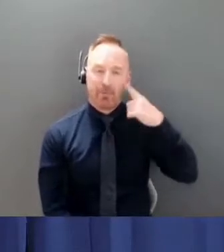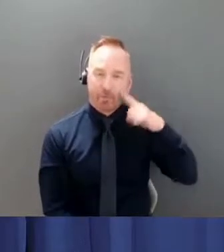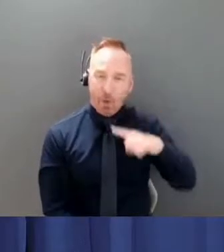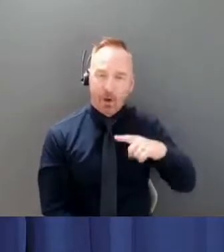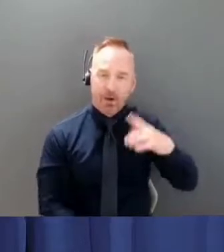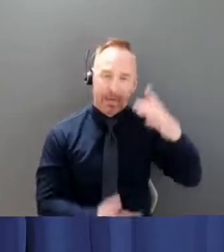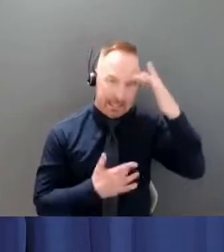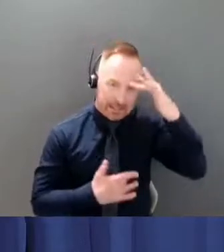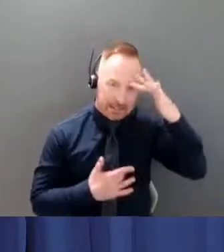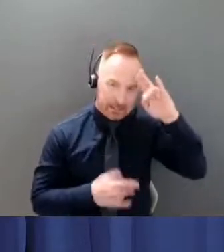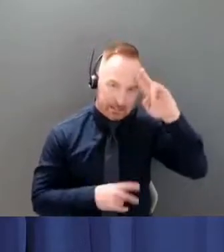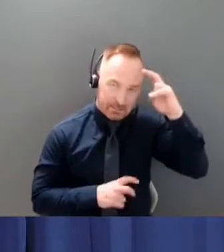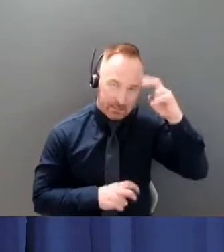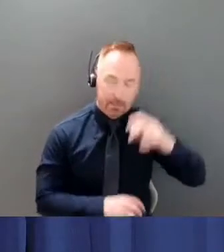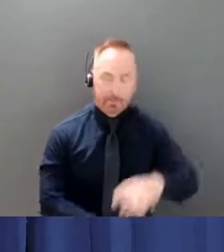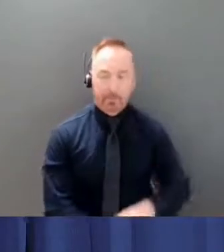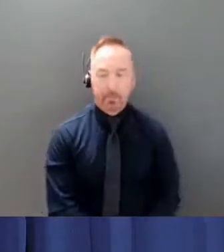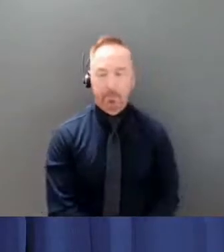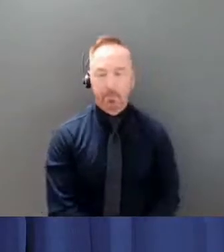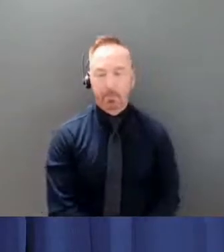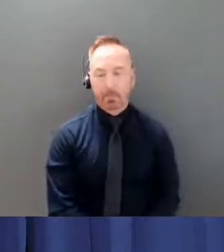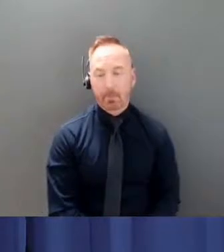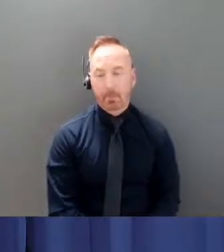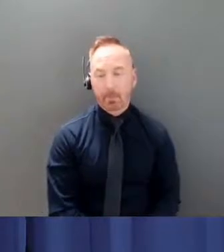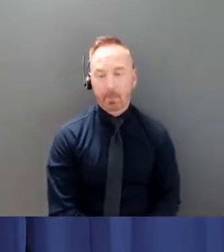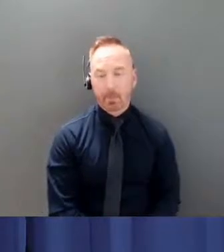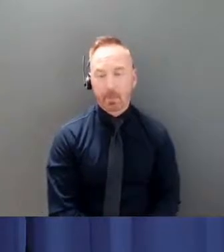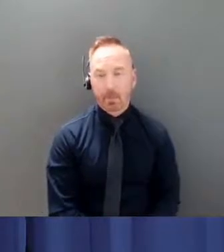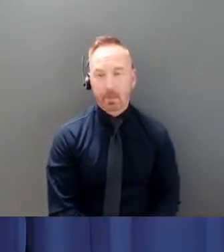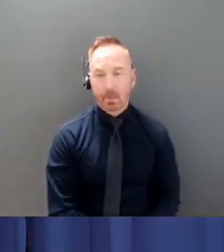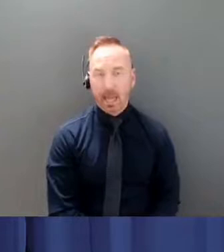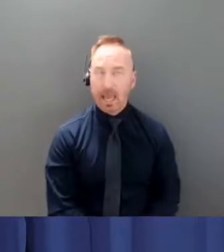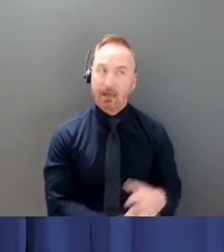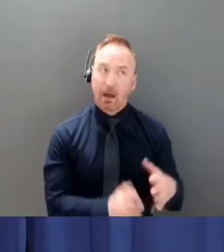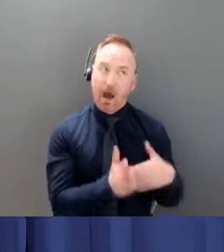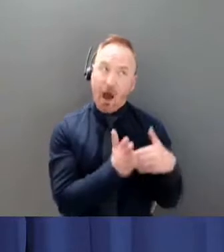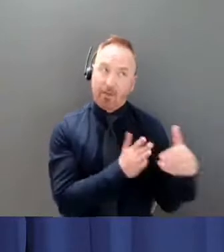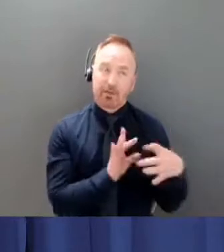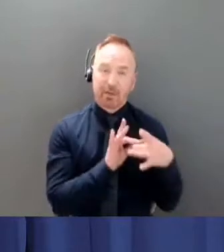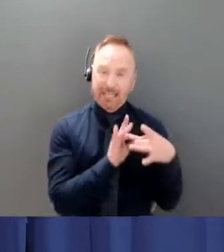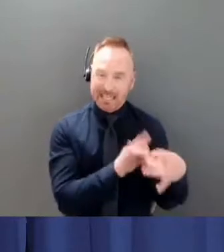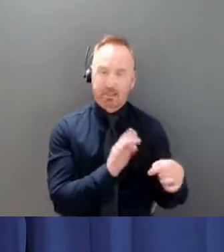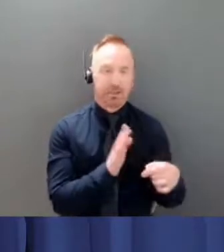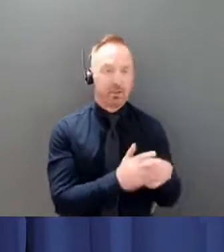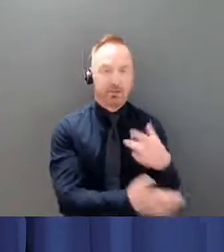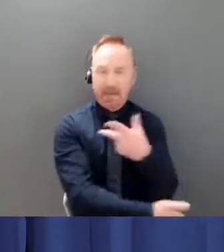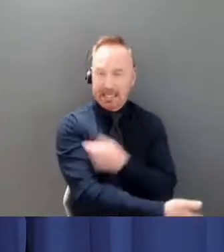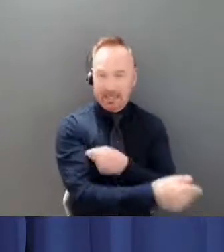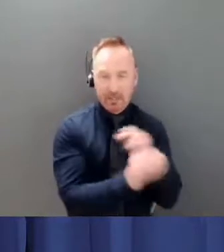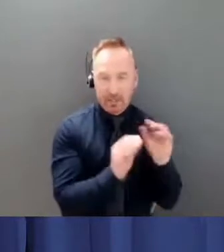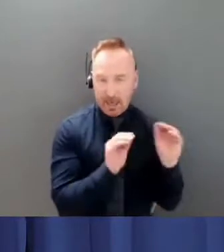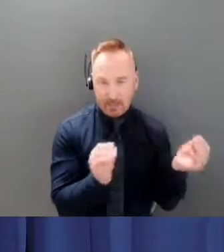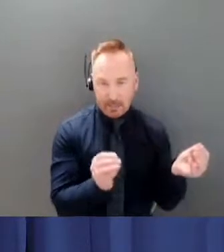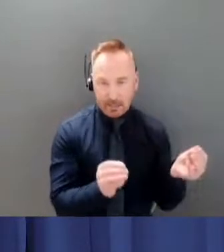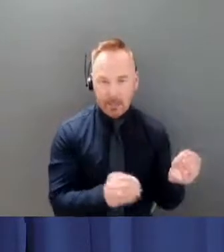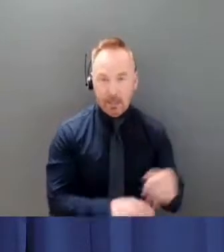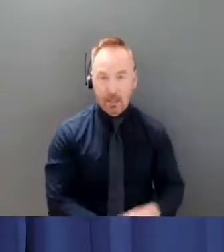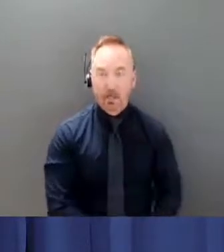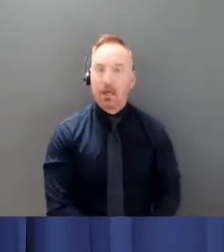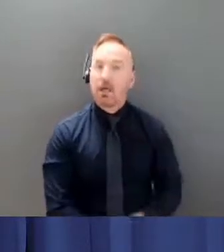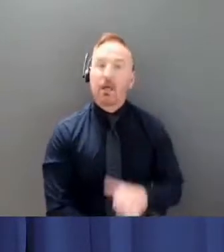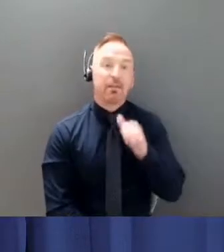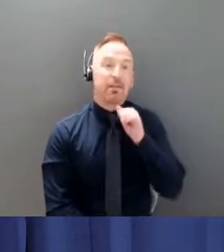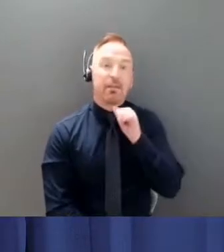fact almost exclusively when you are unvaccinated and that serious illness is driven not just by viral damage